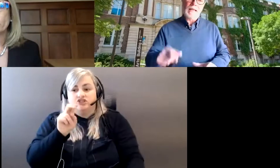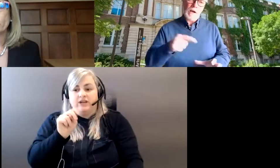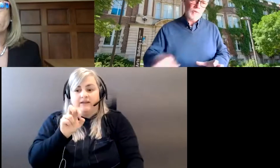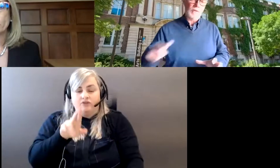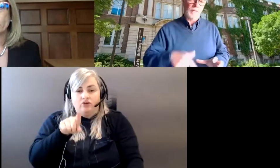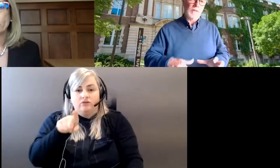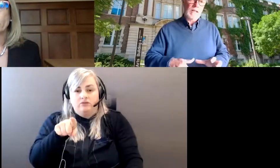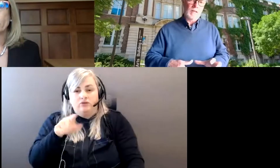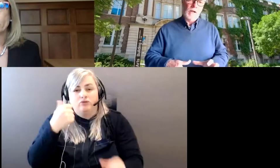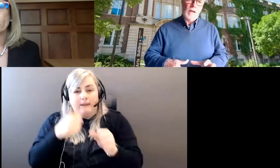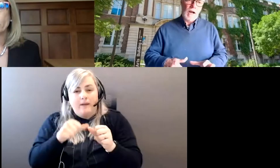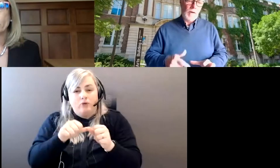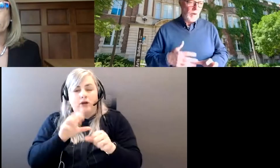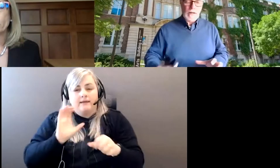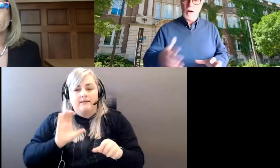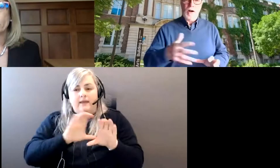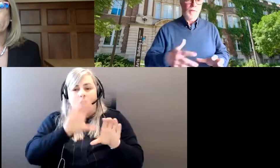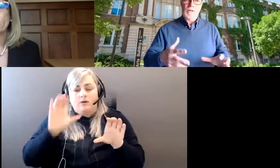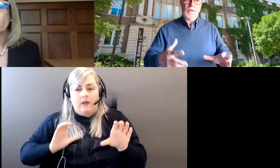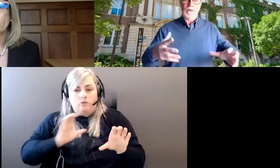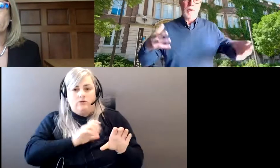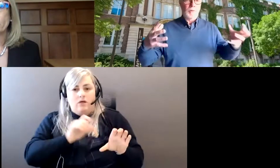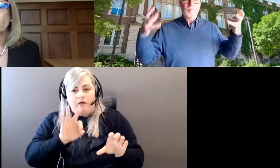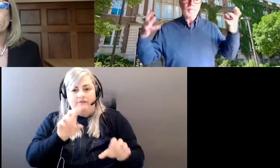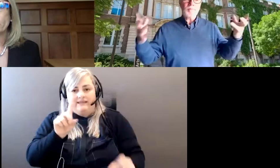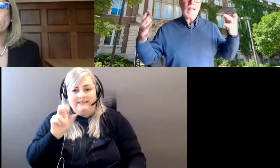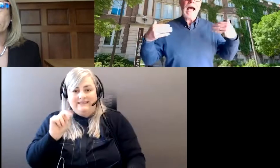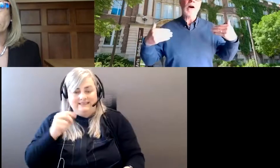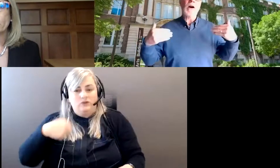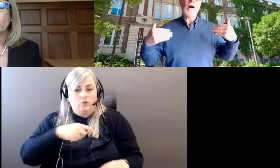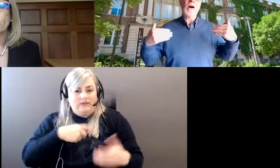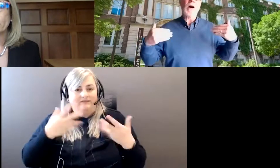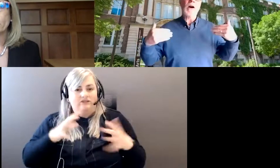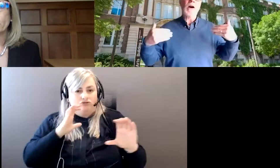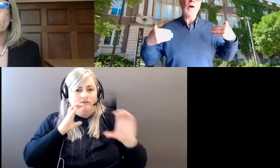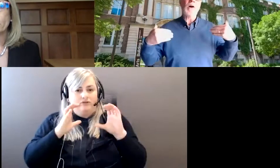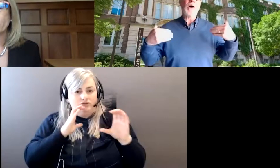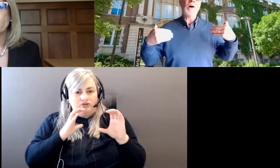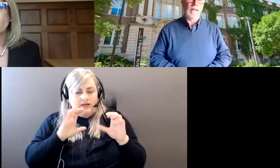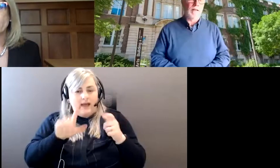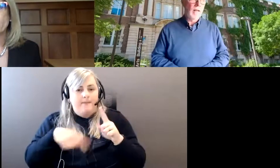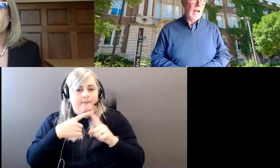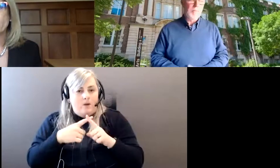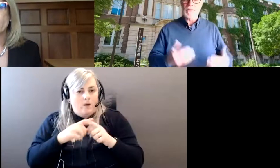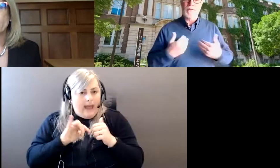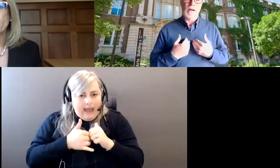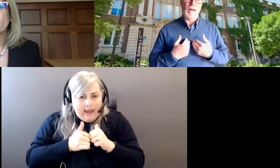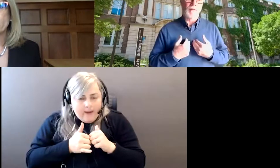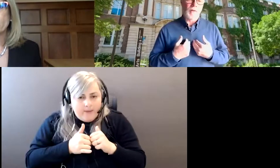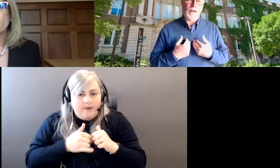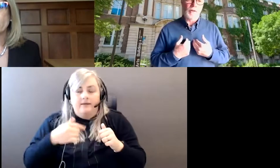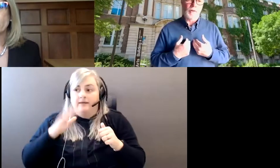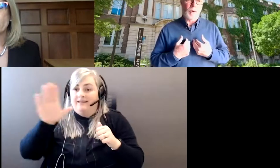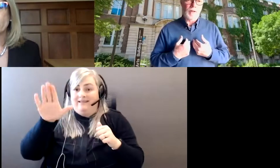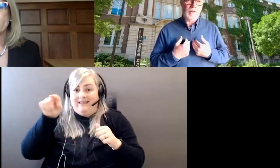council of deans, um, we had a conversation about how, how this and, and the message that I got